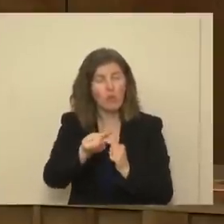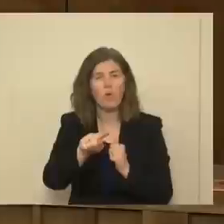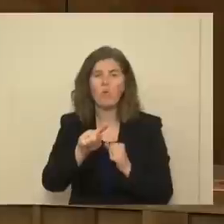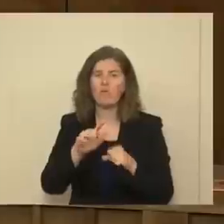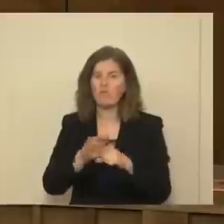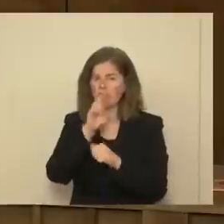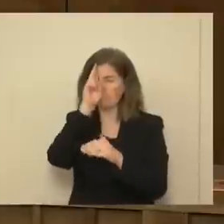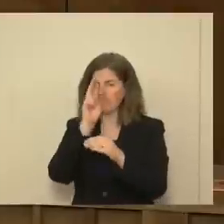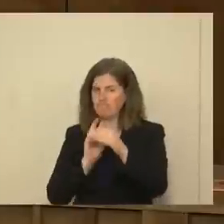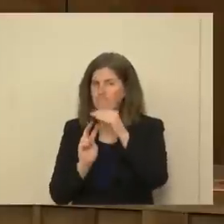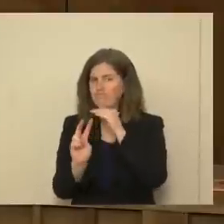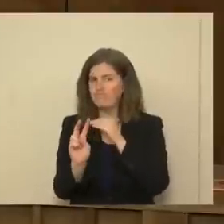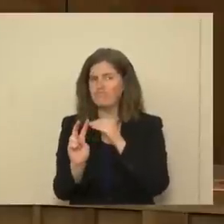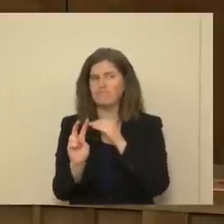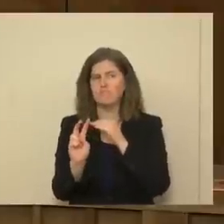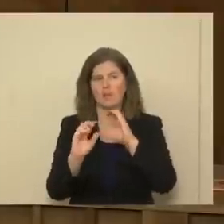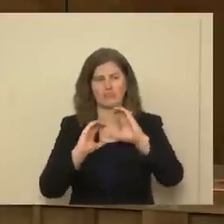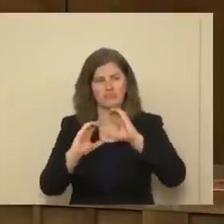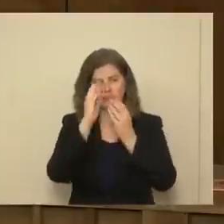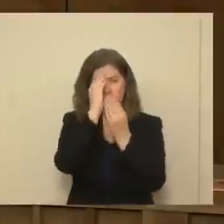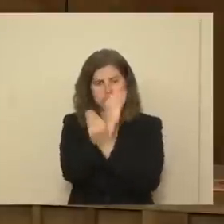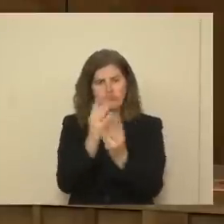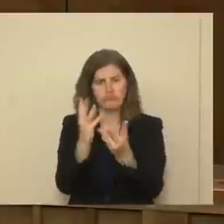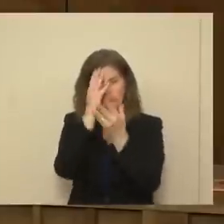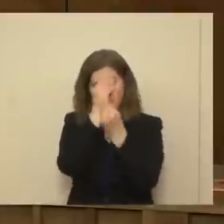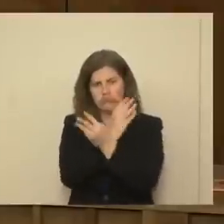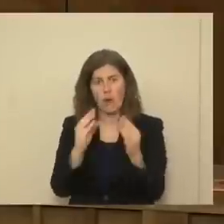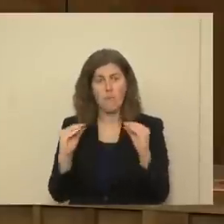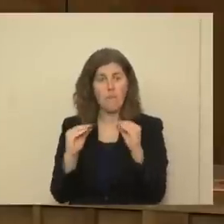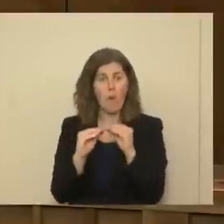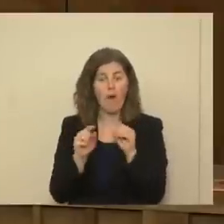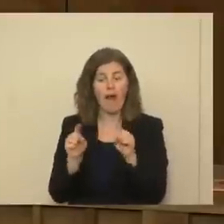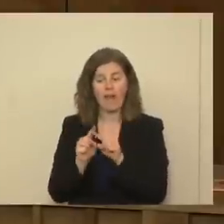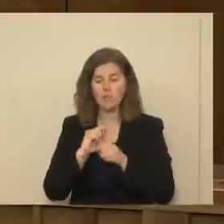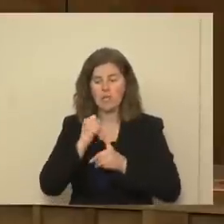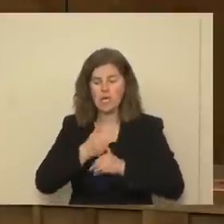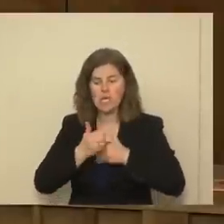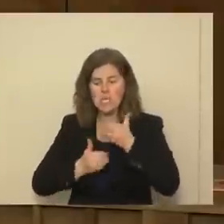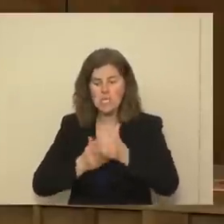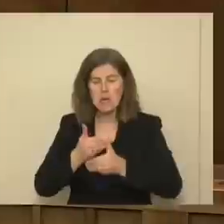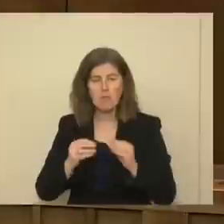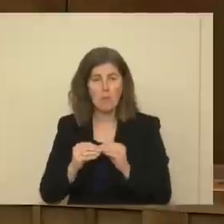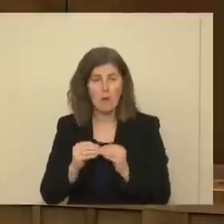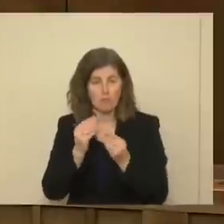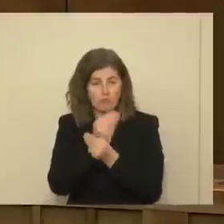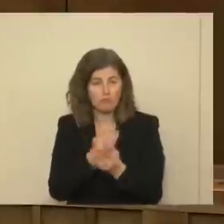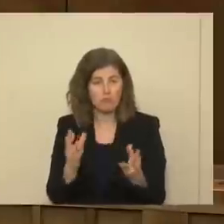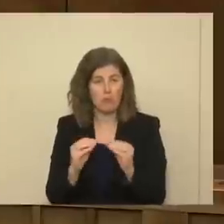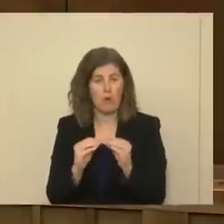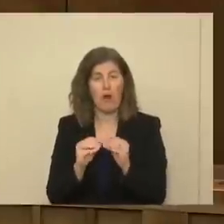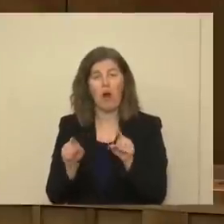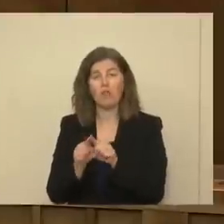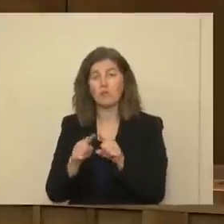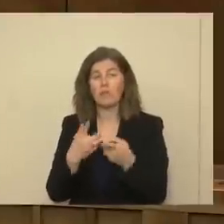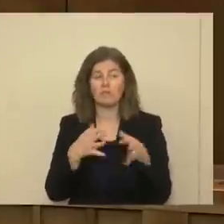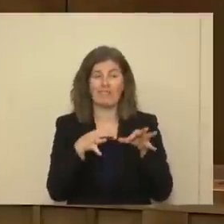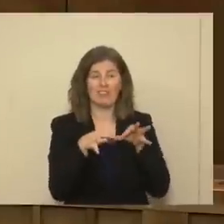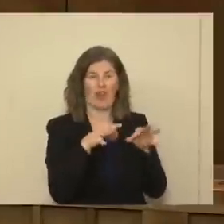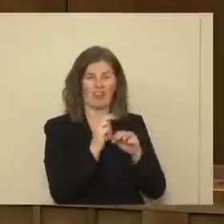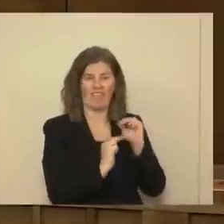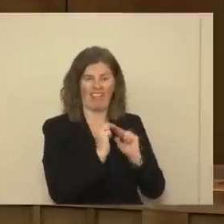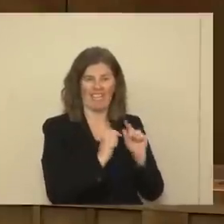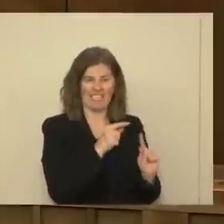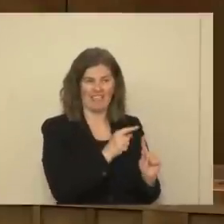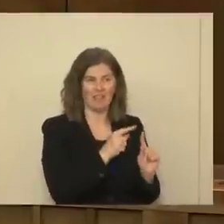communicating more as we lay these plans out. And we have also instructed facilities